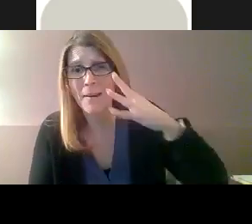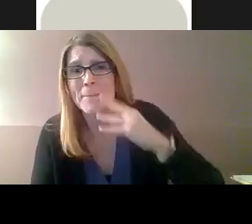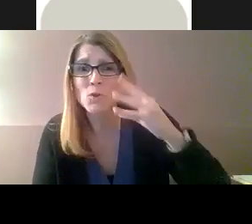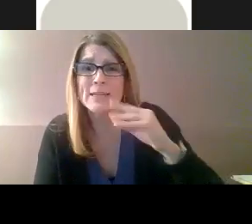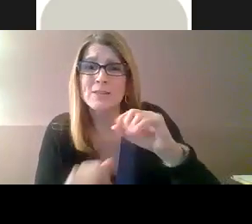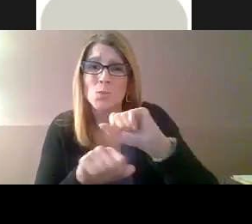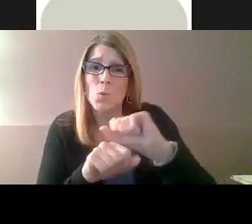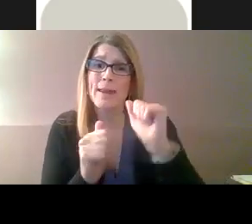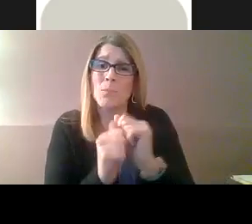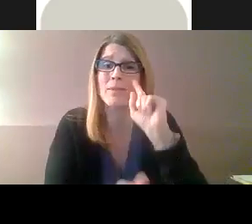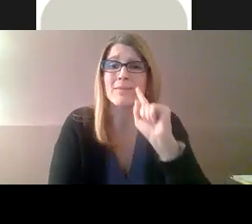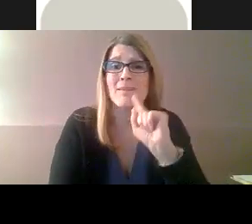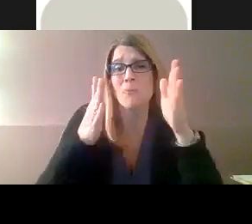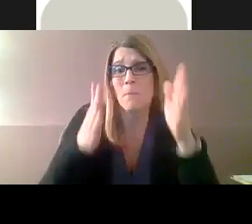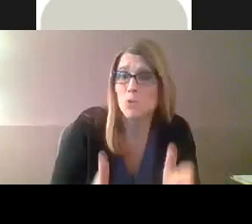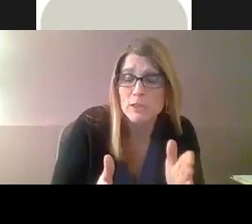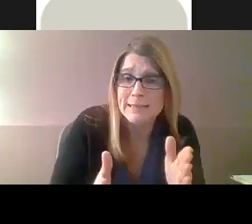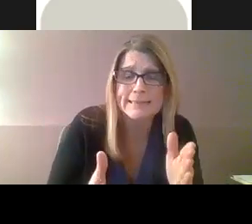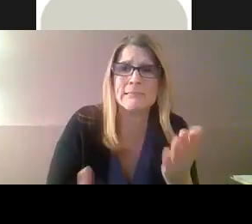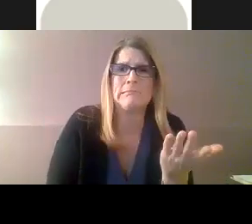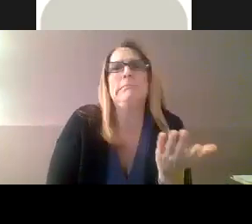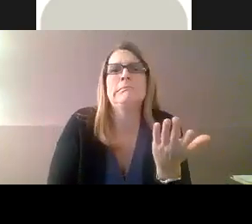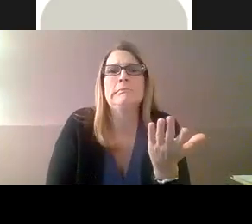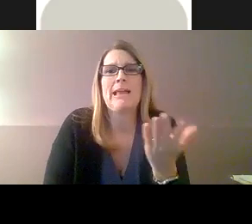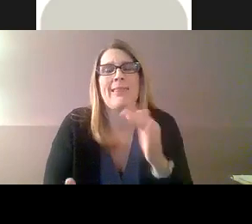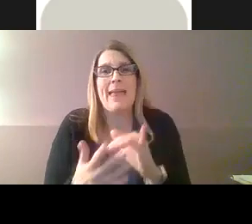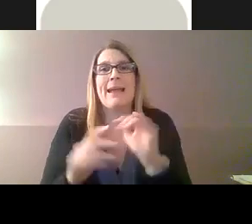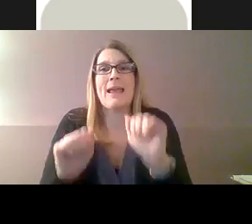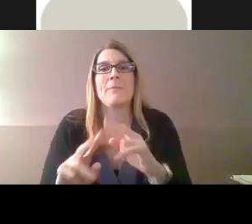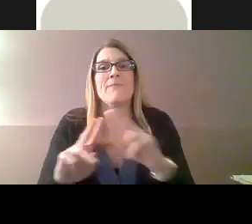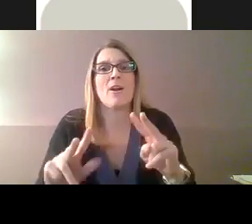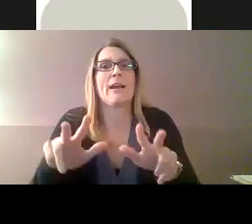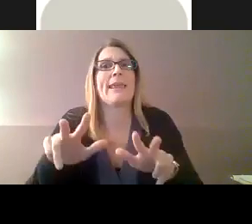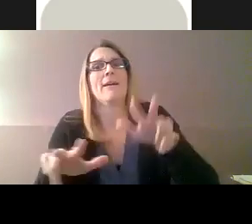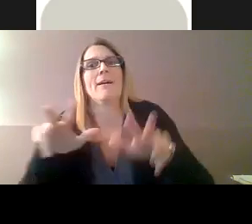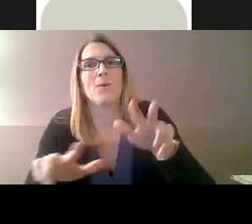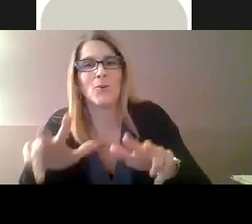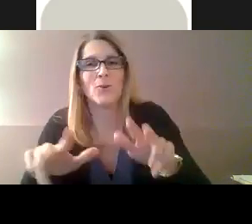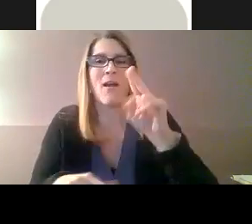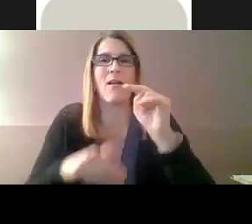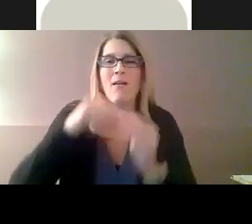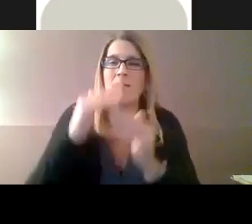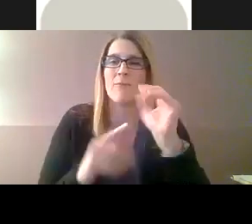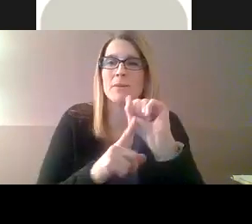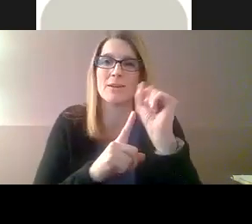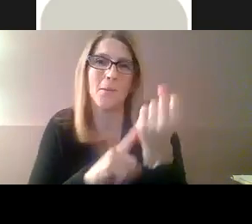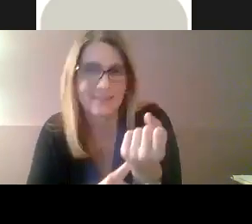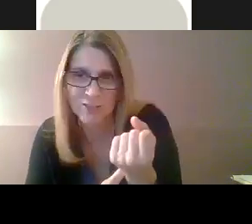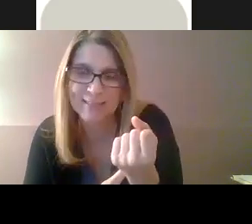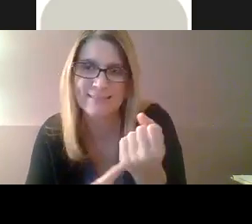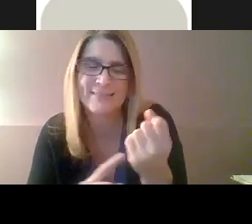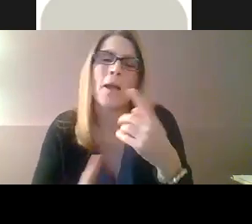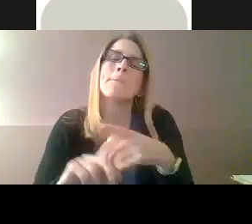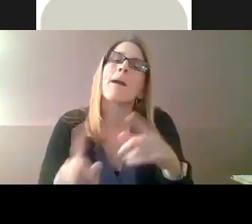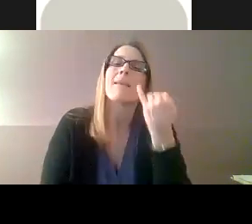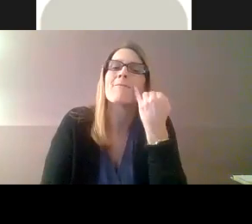haven't actually experienced working with, you know, a deaf individual before and it can be a little bit awkward at first